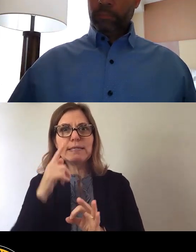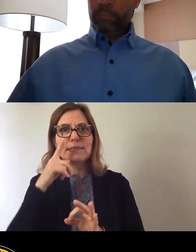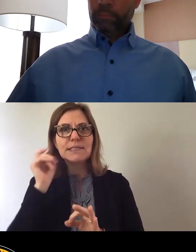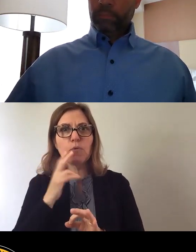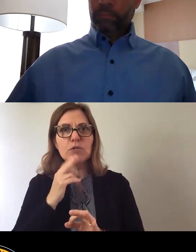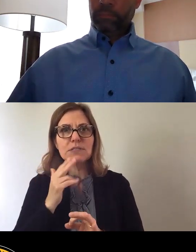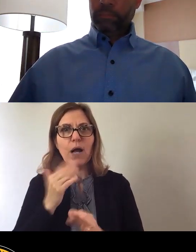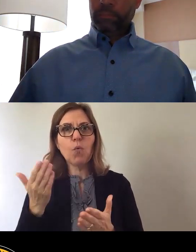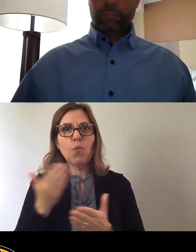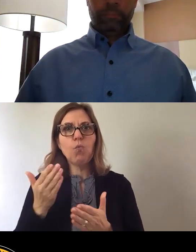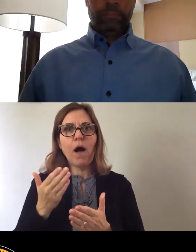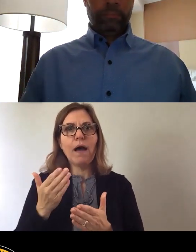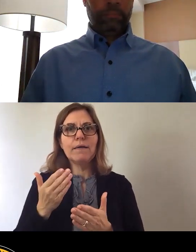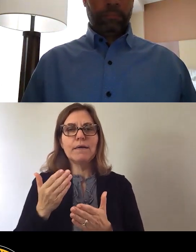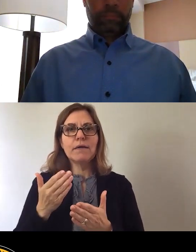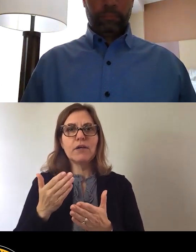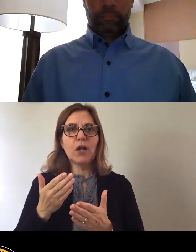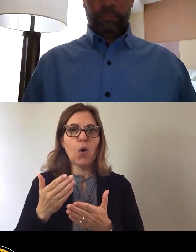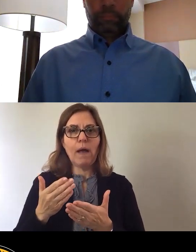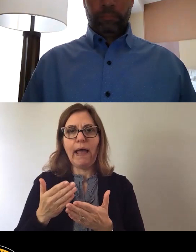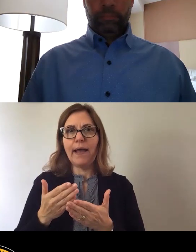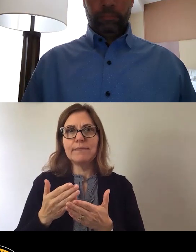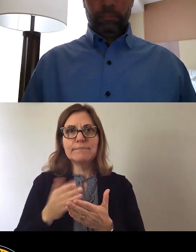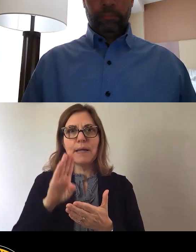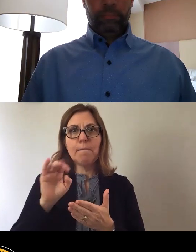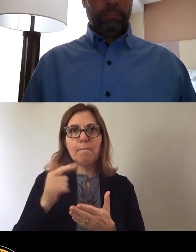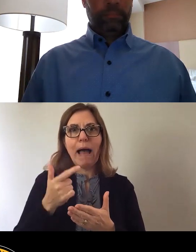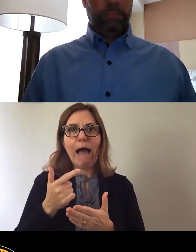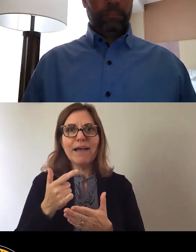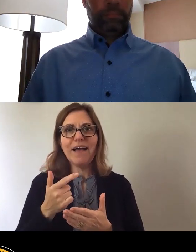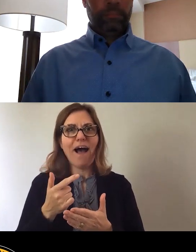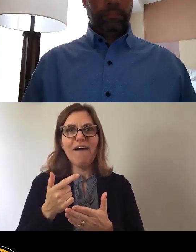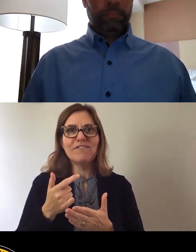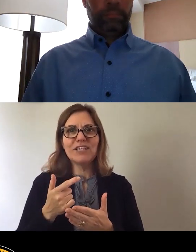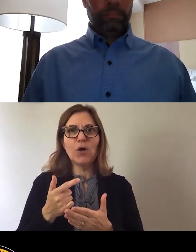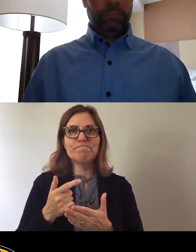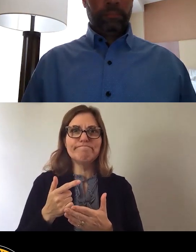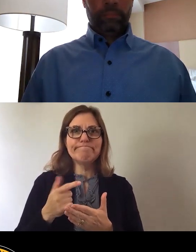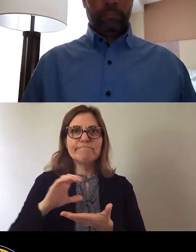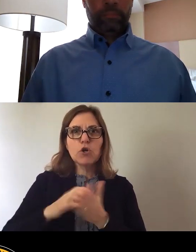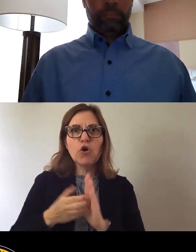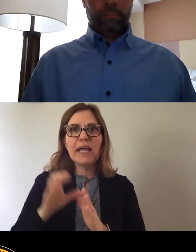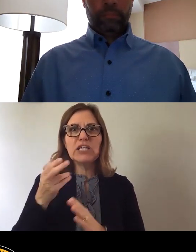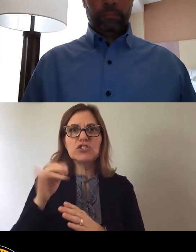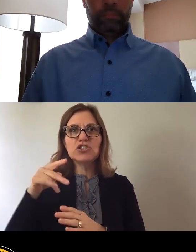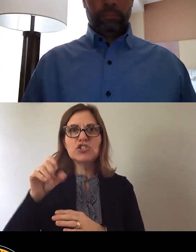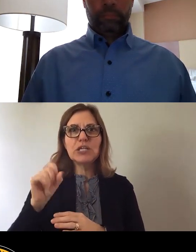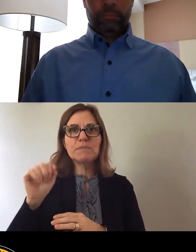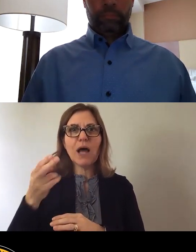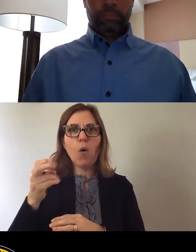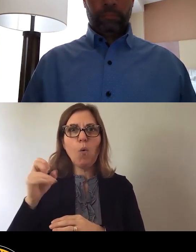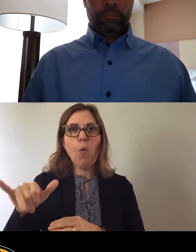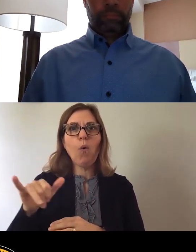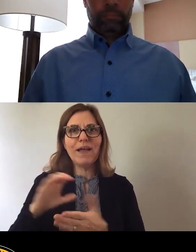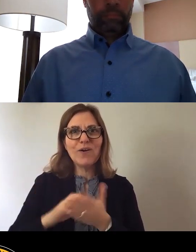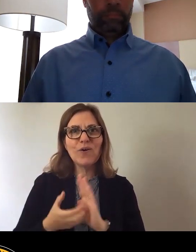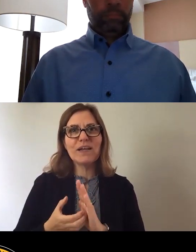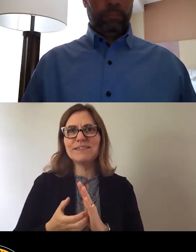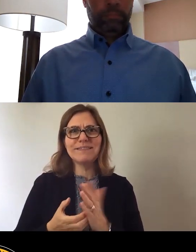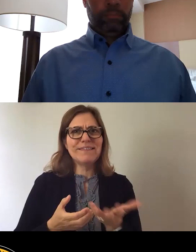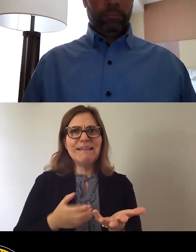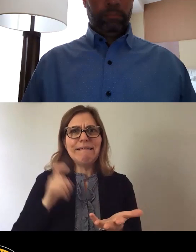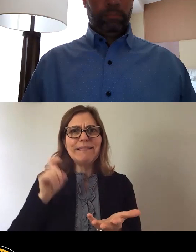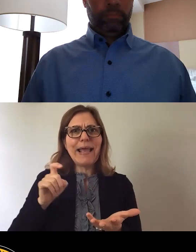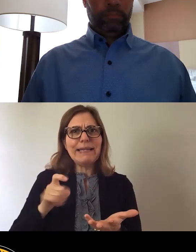bag of Chips Ahoy chocolate chip cookies. They deserve better from their city. Whatever statistics you have about food